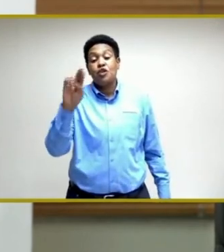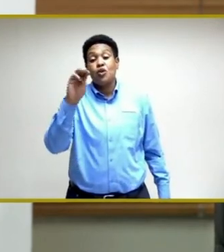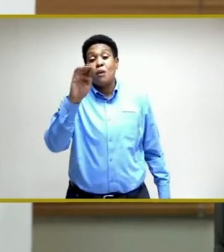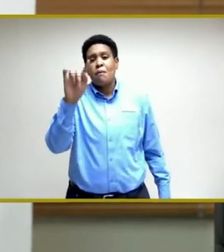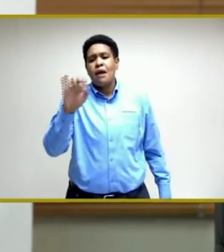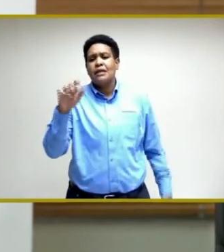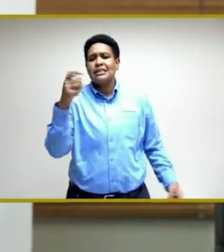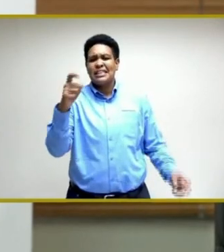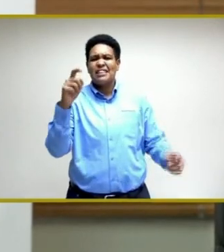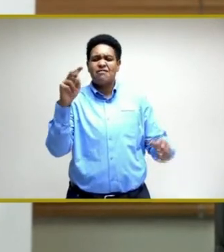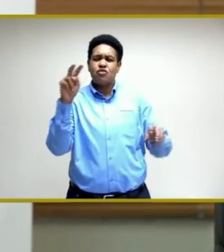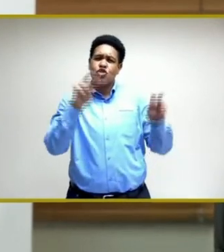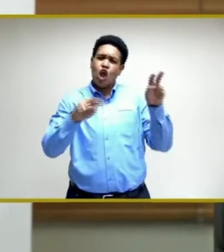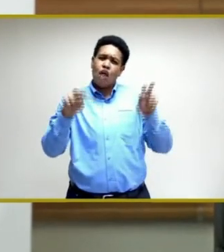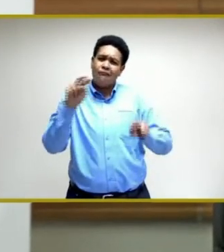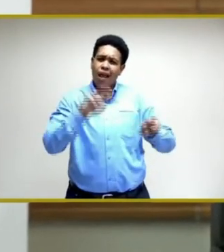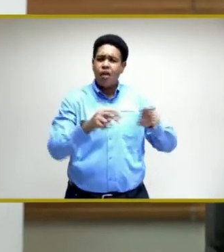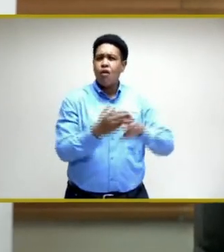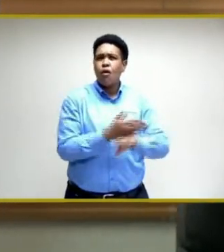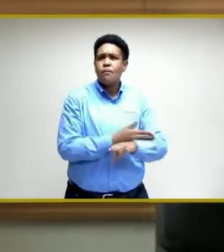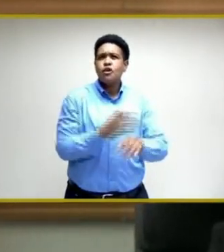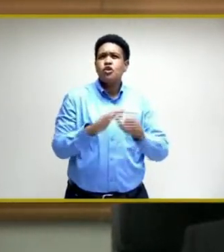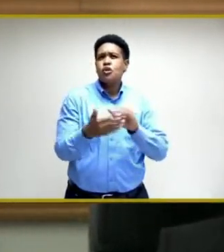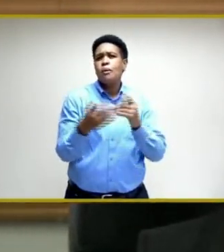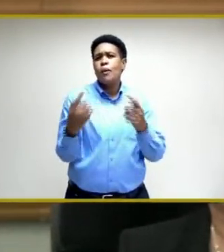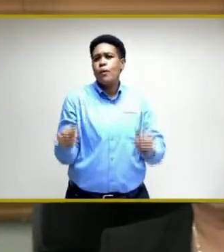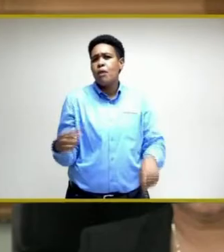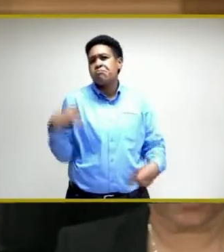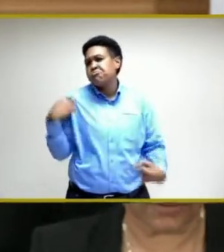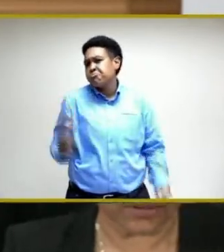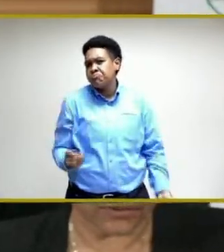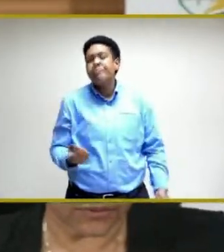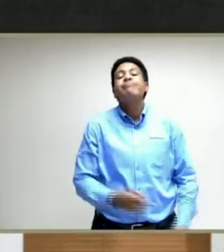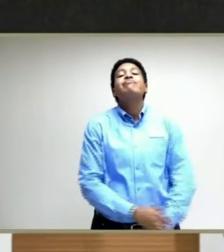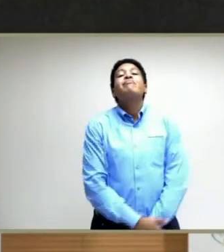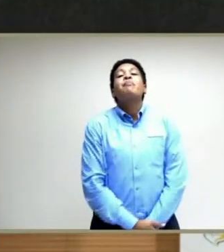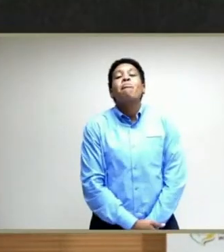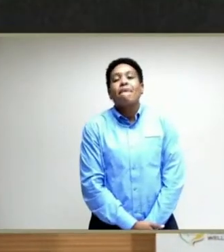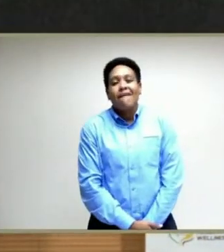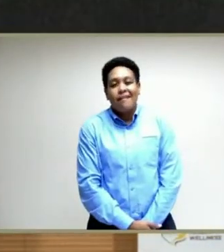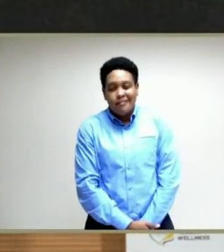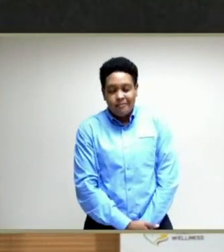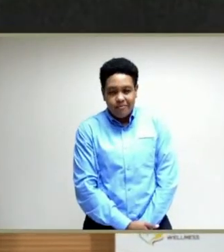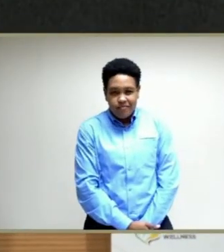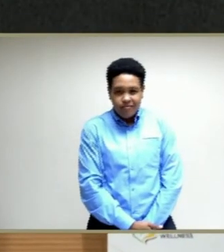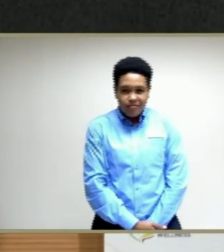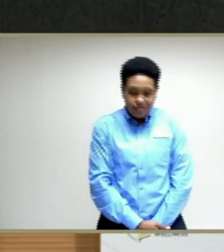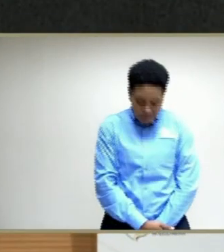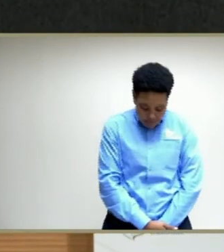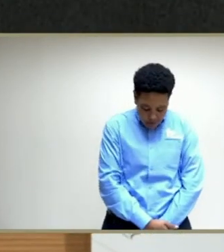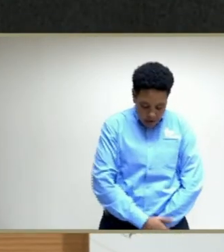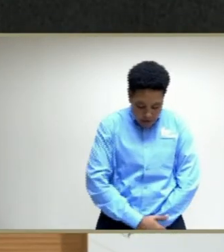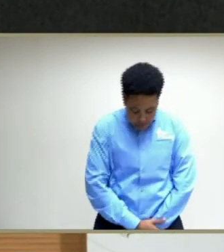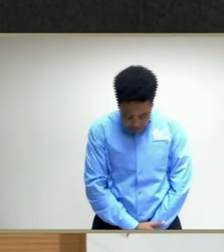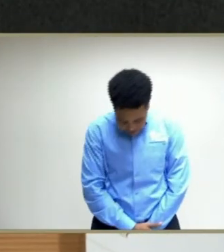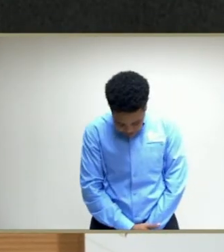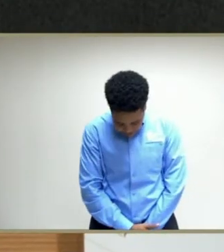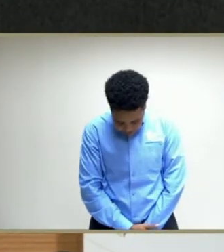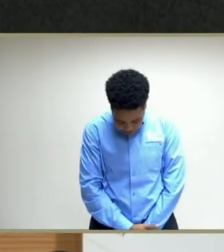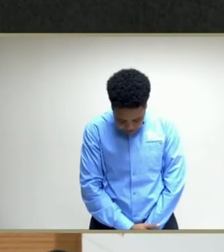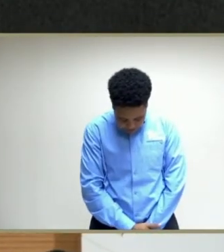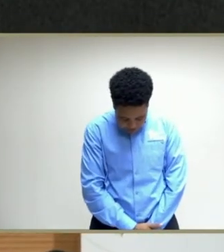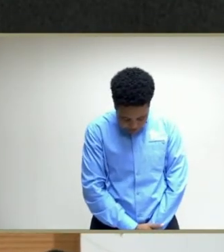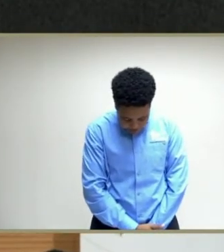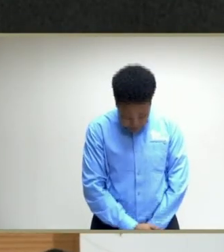to give the surveillance update. Good evening, Minister, and good evening, colleagues, and everybody in the audience.